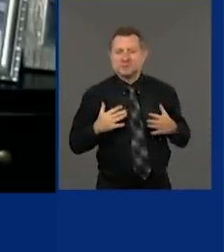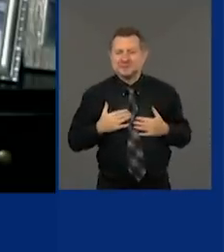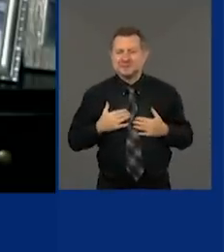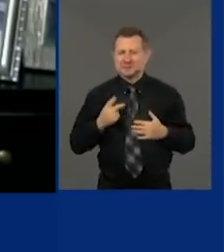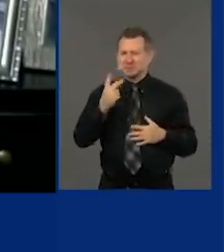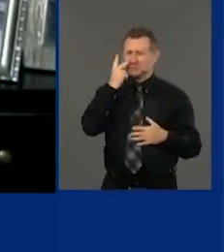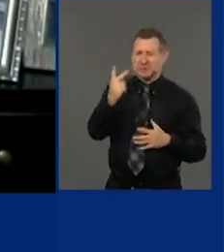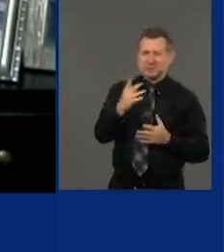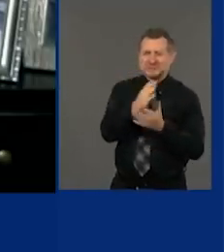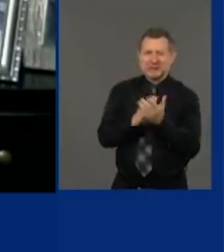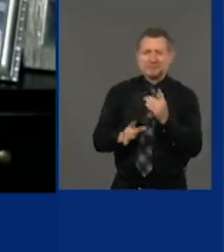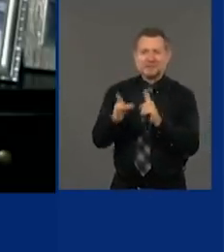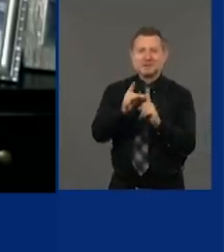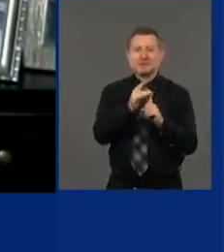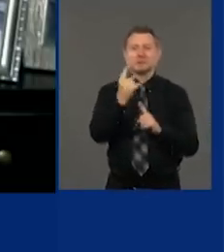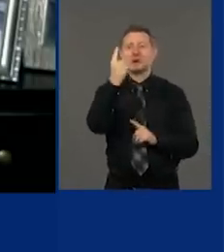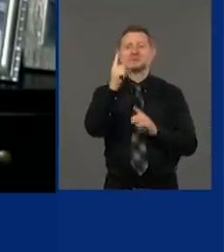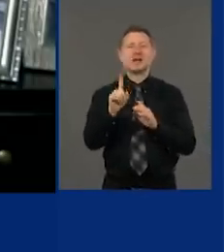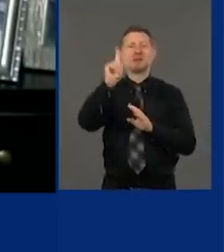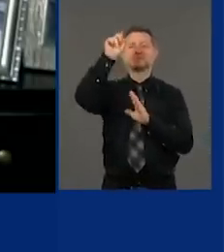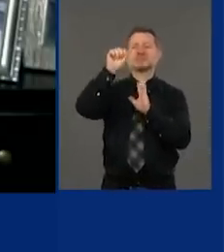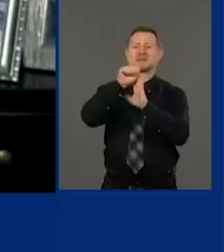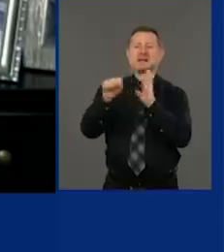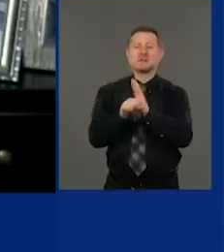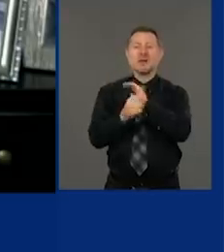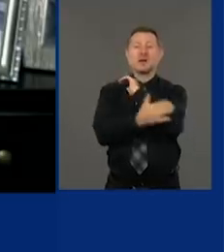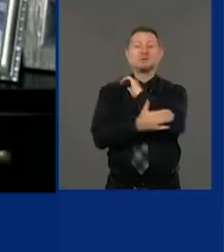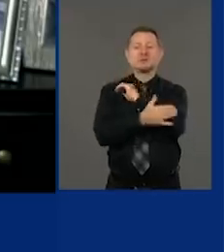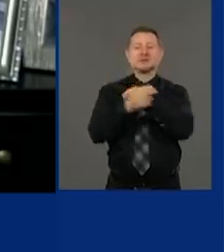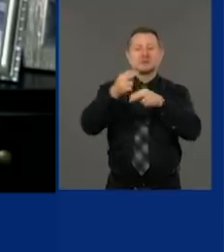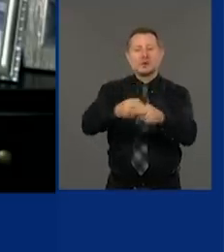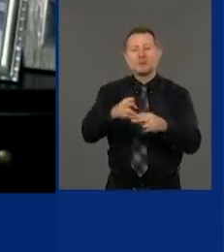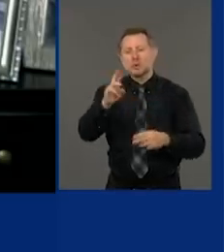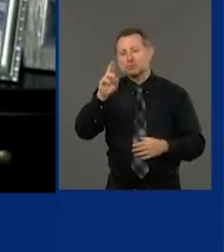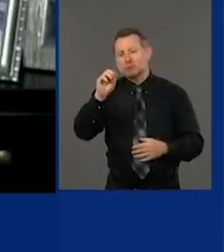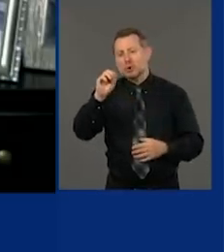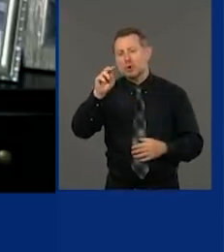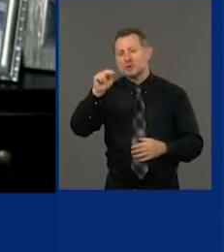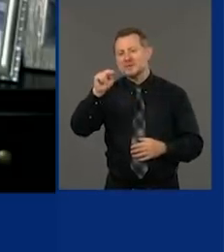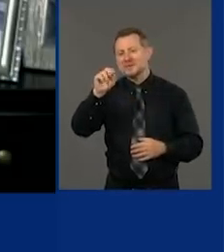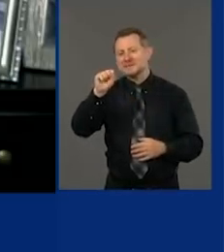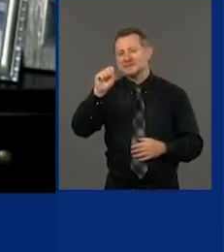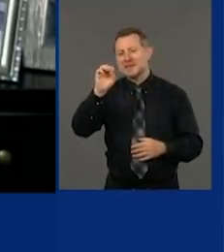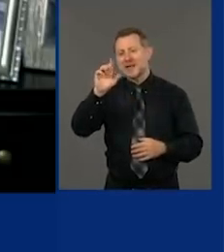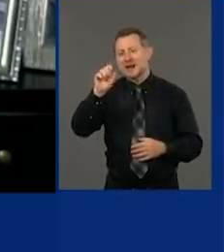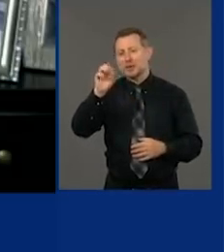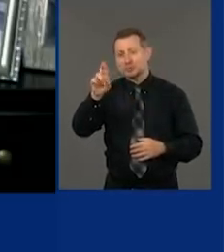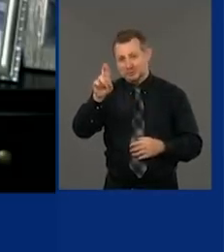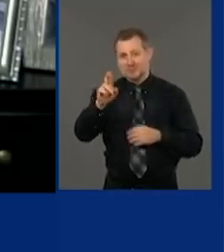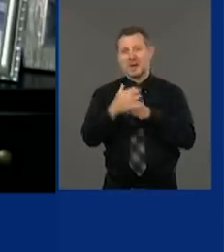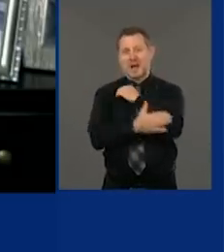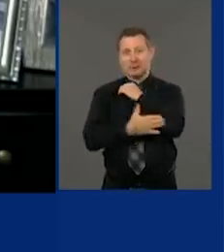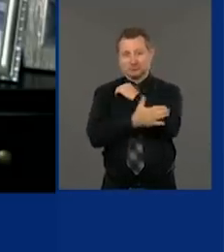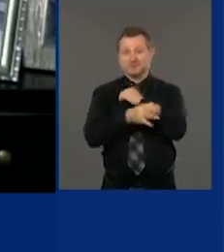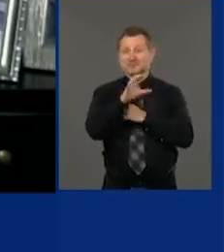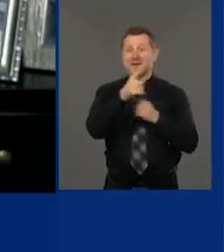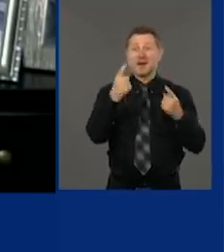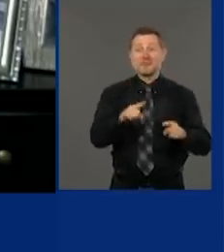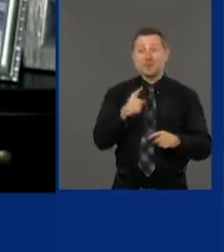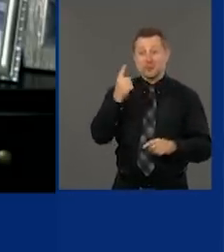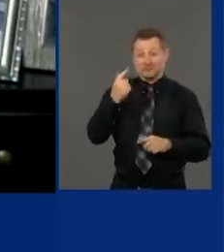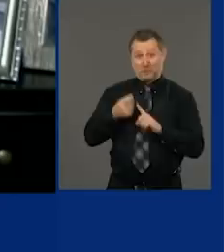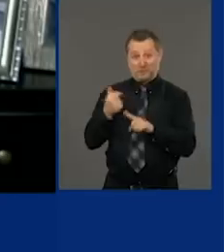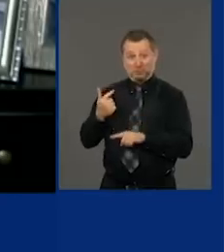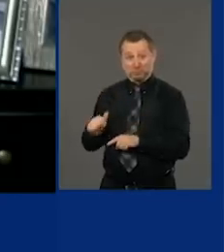in an upstate county called Rensselaer. People came up from Georgia. They had the virus and they